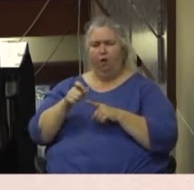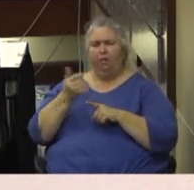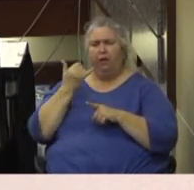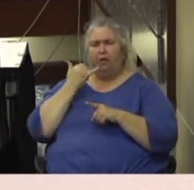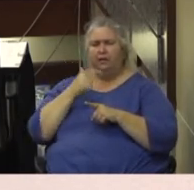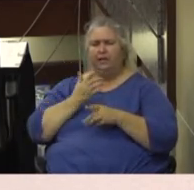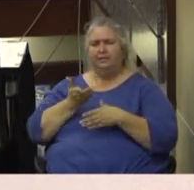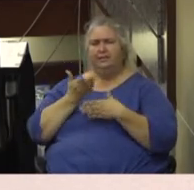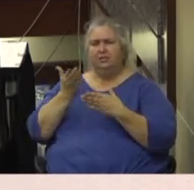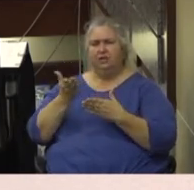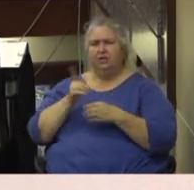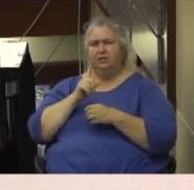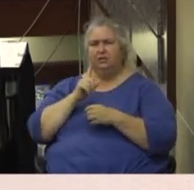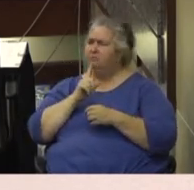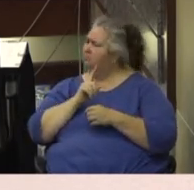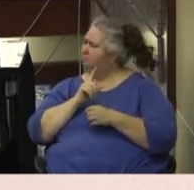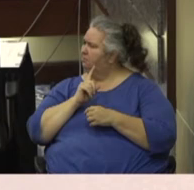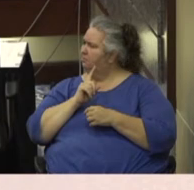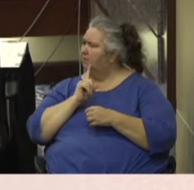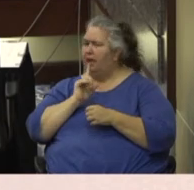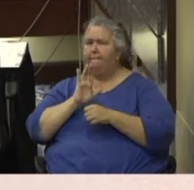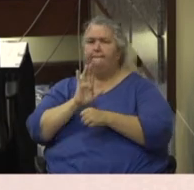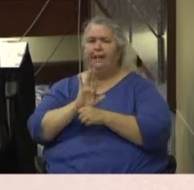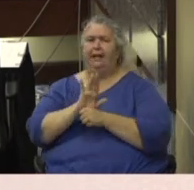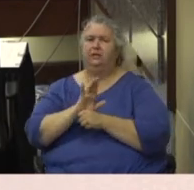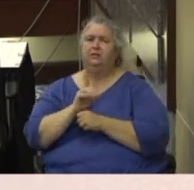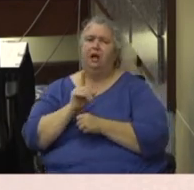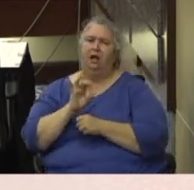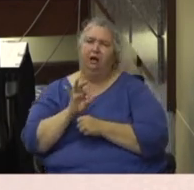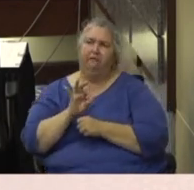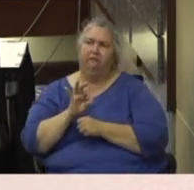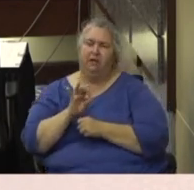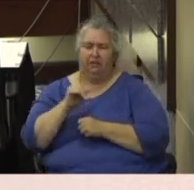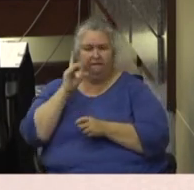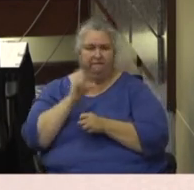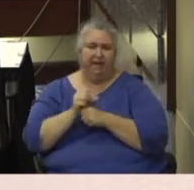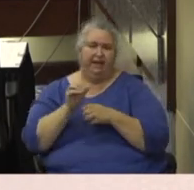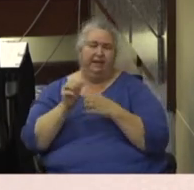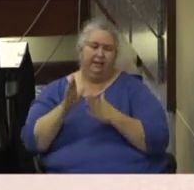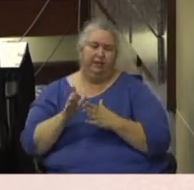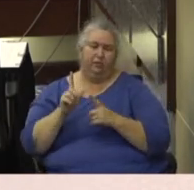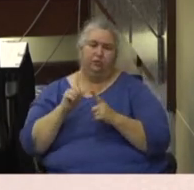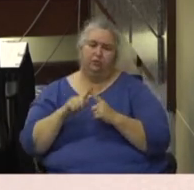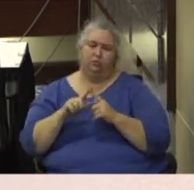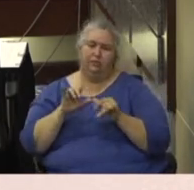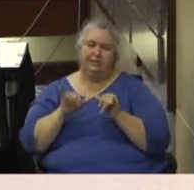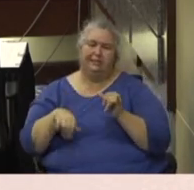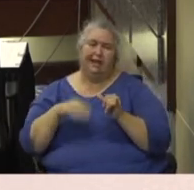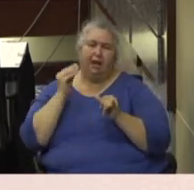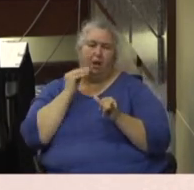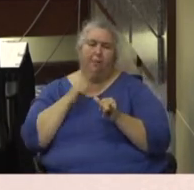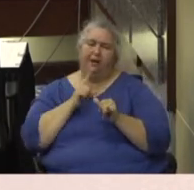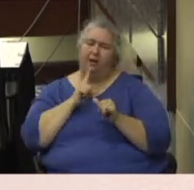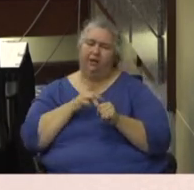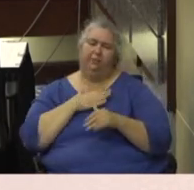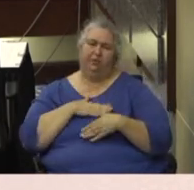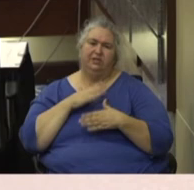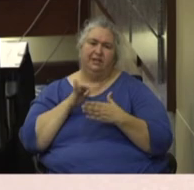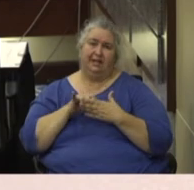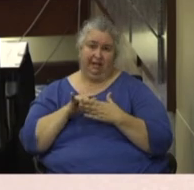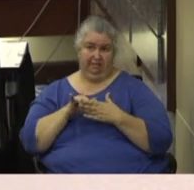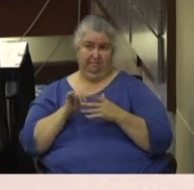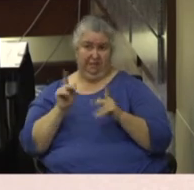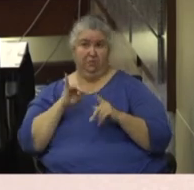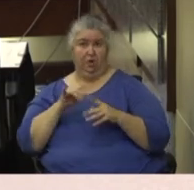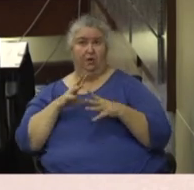suggested the pledge. I think it's a, was a brilliant idea, and I'm so grateful to the members of the, of the faith leadership that have, that are taking that